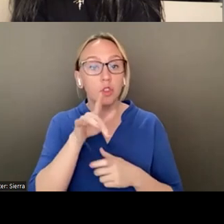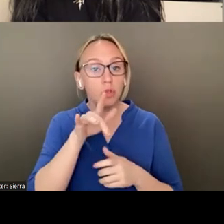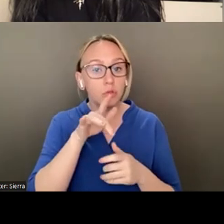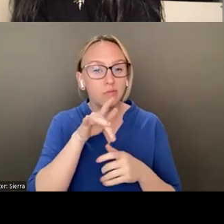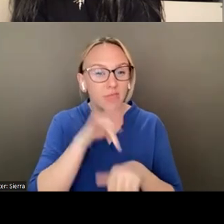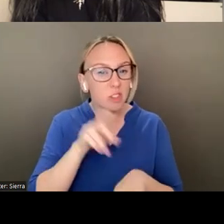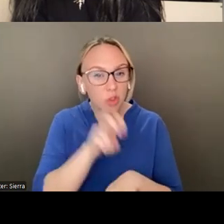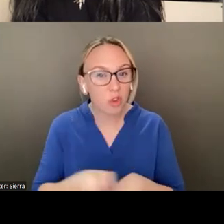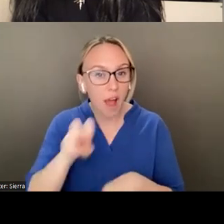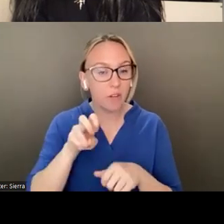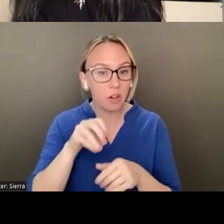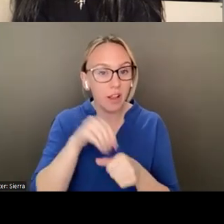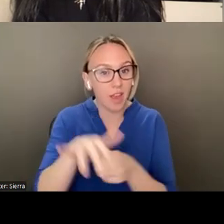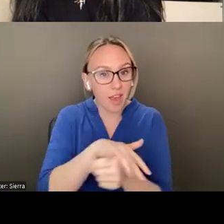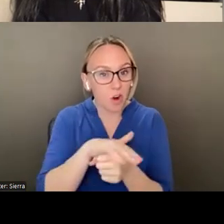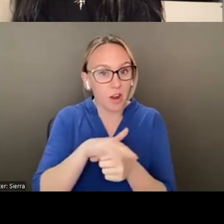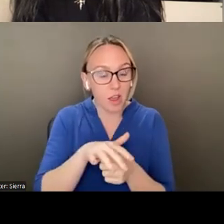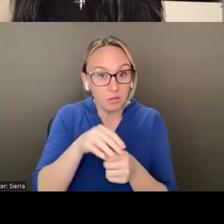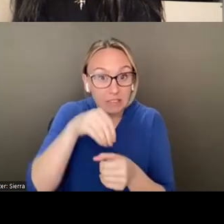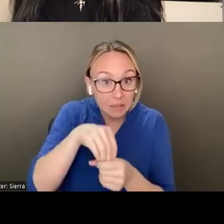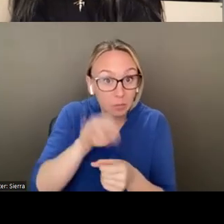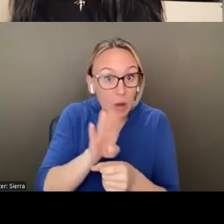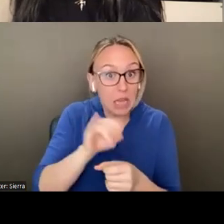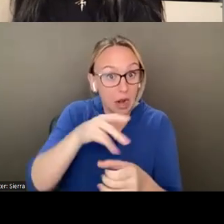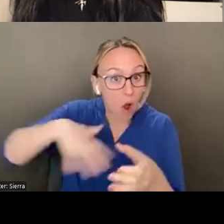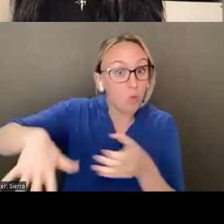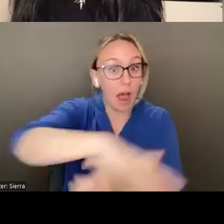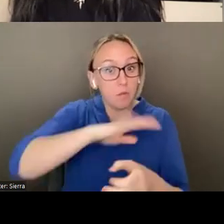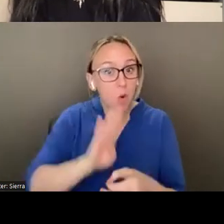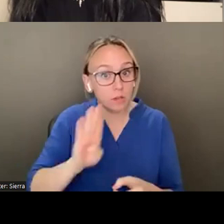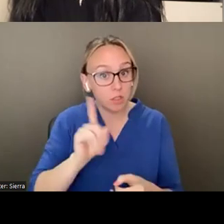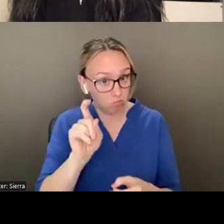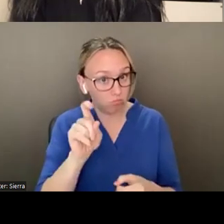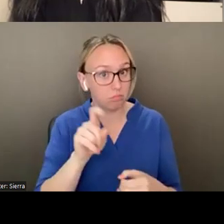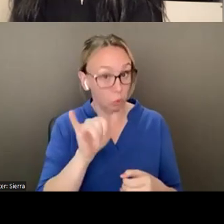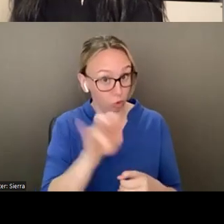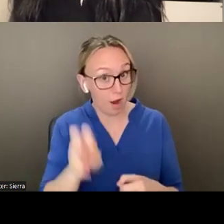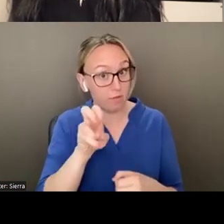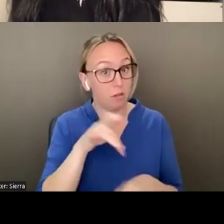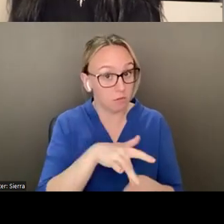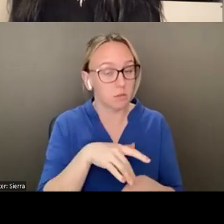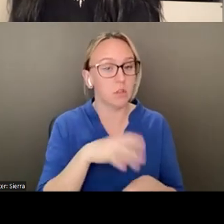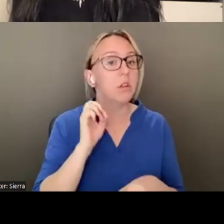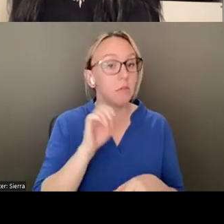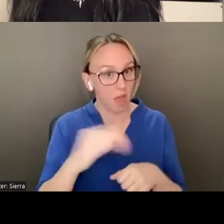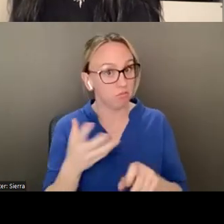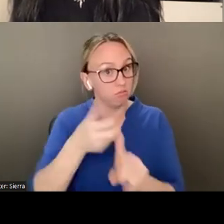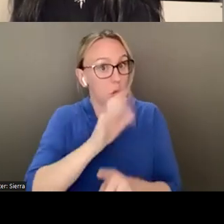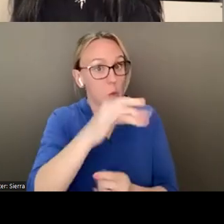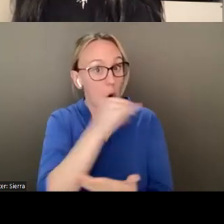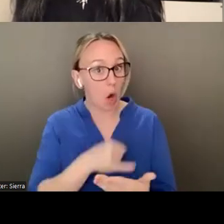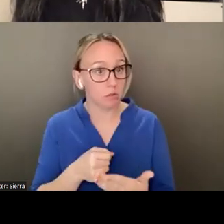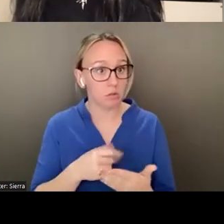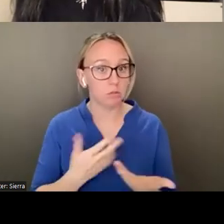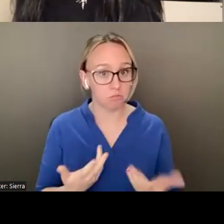you what or excuse me, did that have an impact on your experience or the work produced? So while you were visiting Idaho, did you explore and